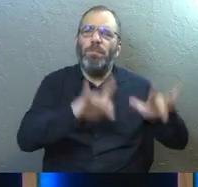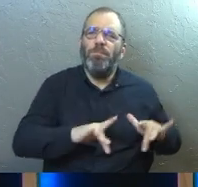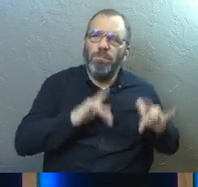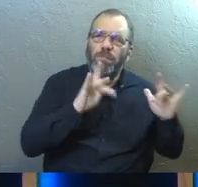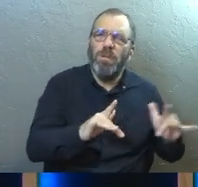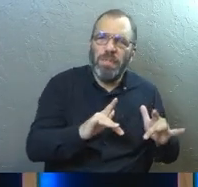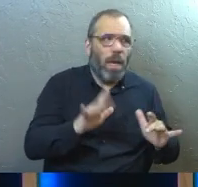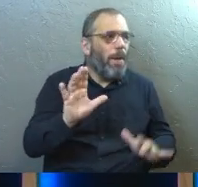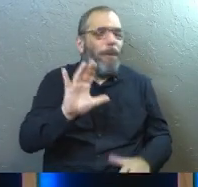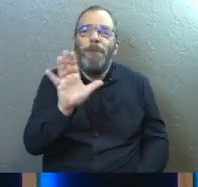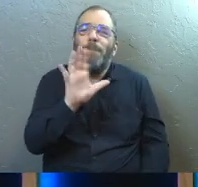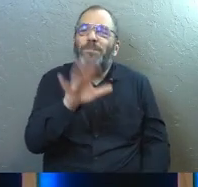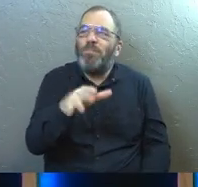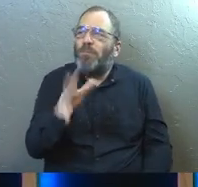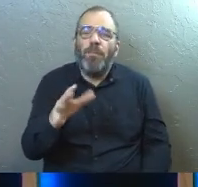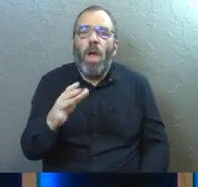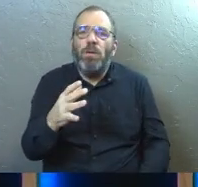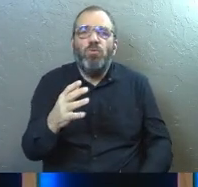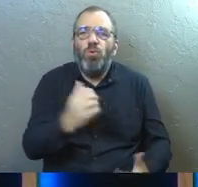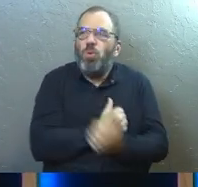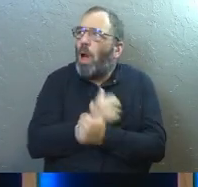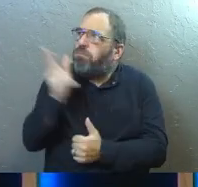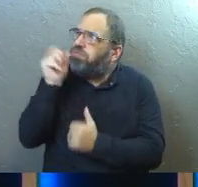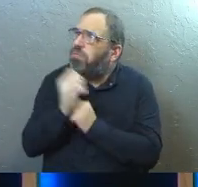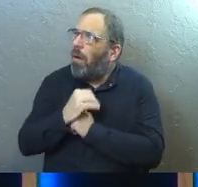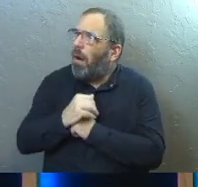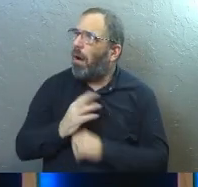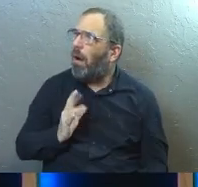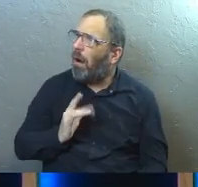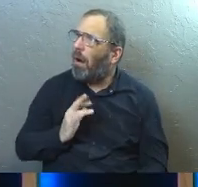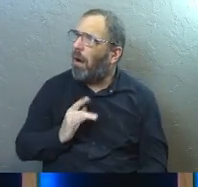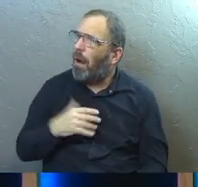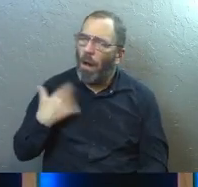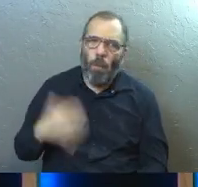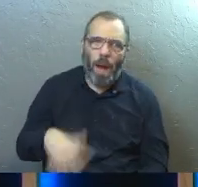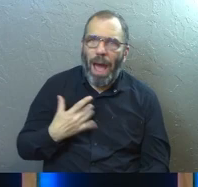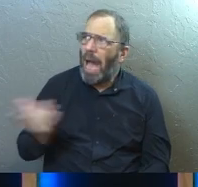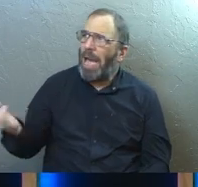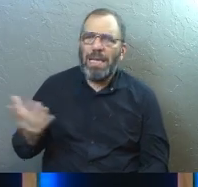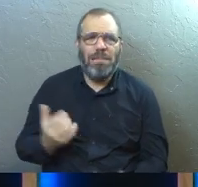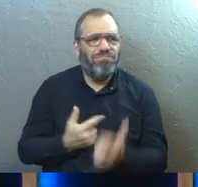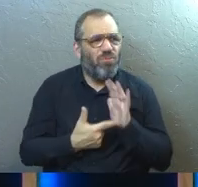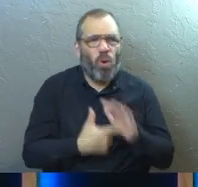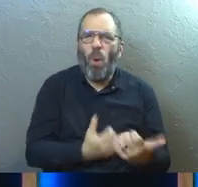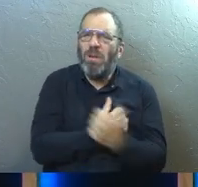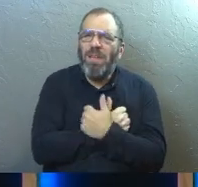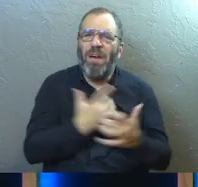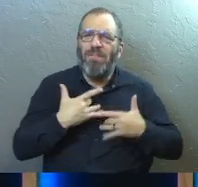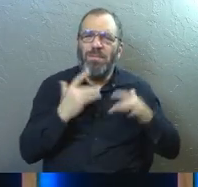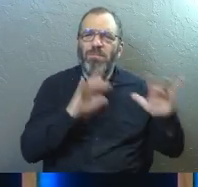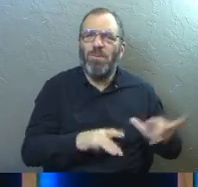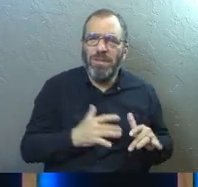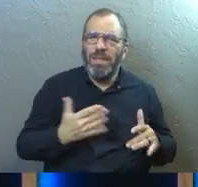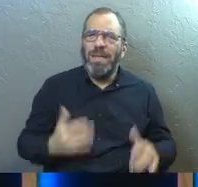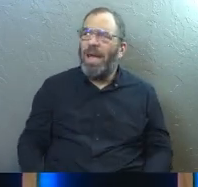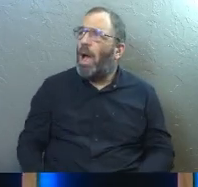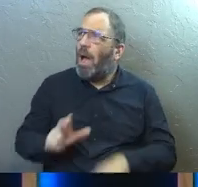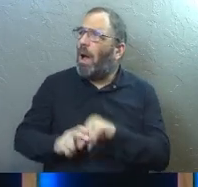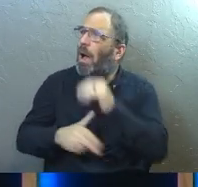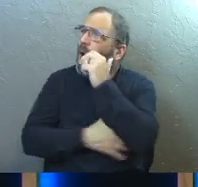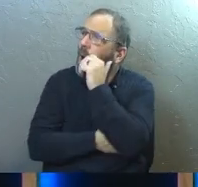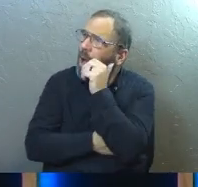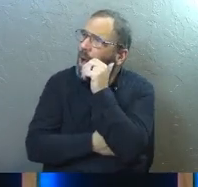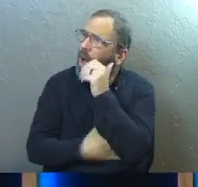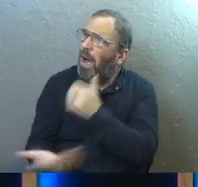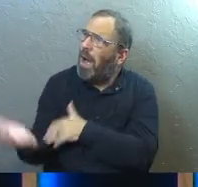somehow. And it's just like you just, you loved to hear him speak, right? Because he just, he exuded love and mercy so much and you could just sit there with